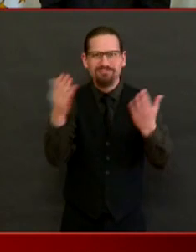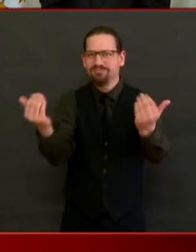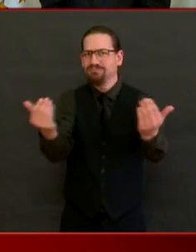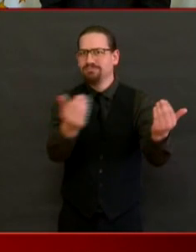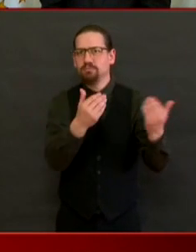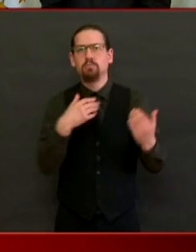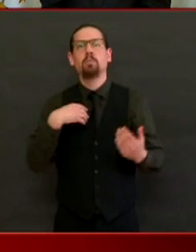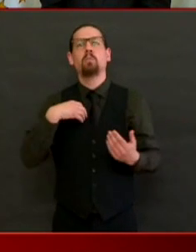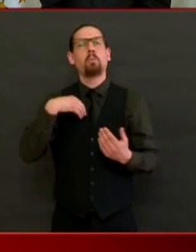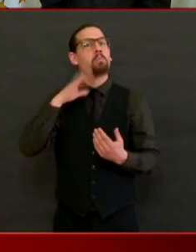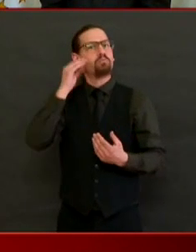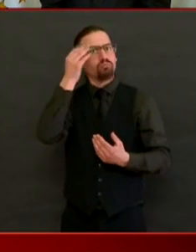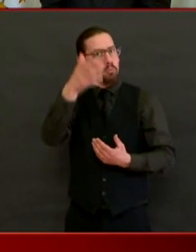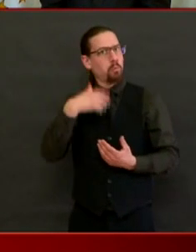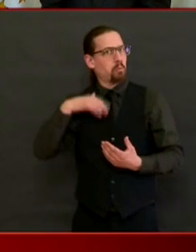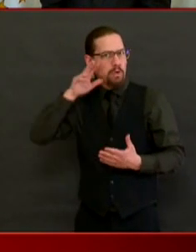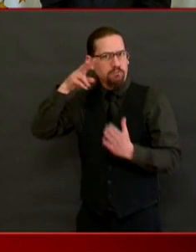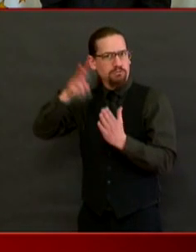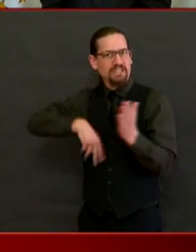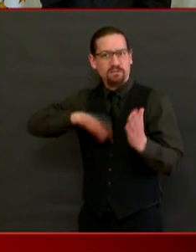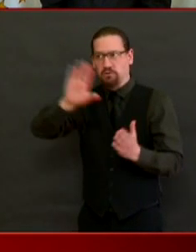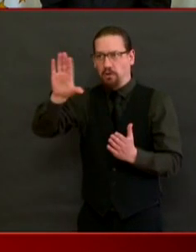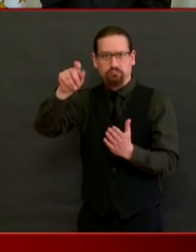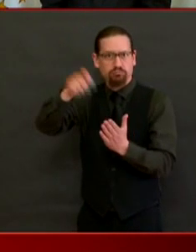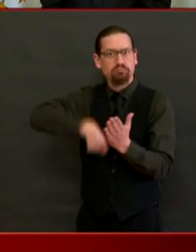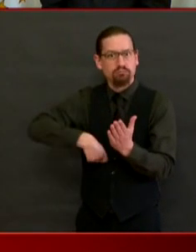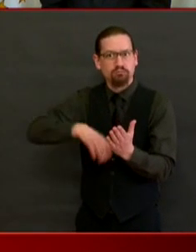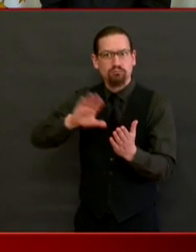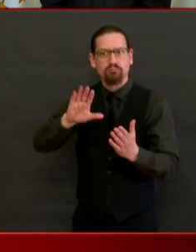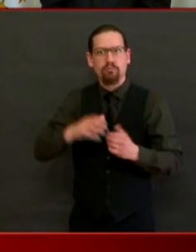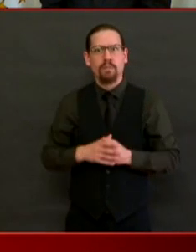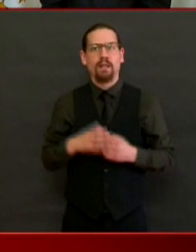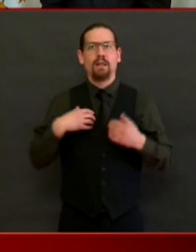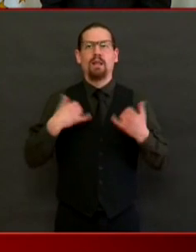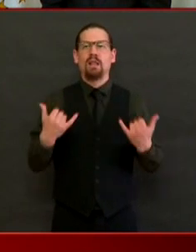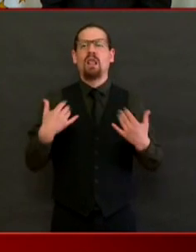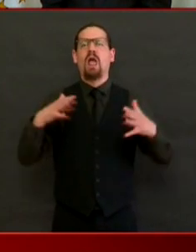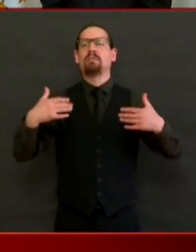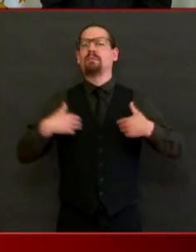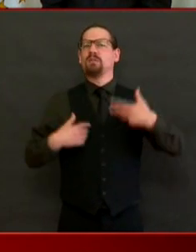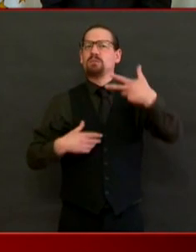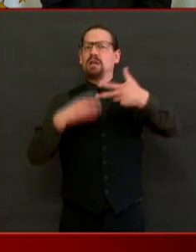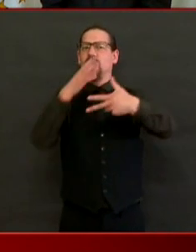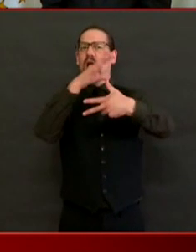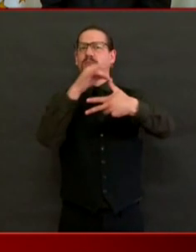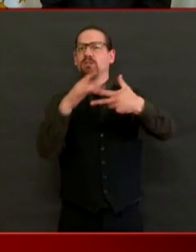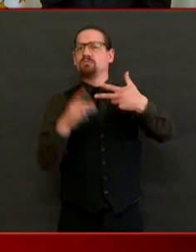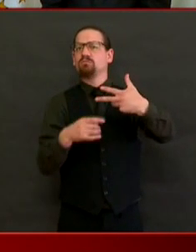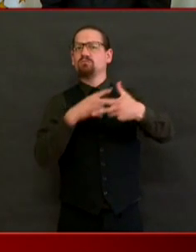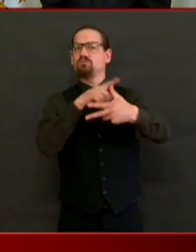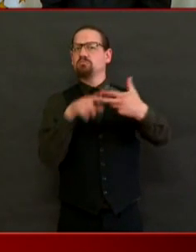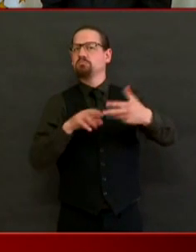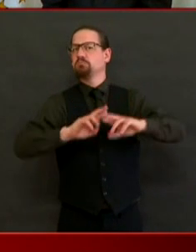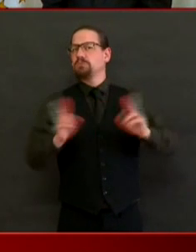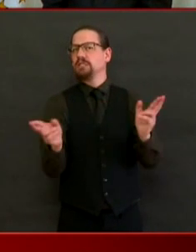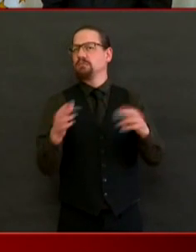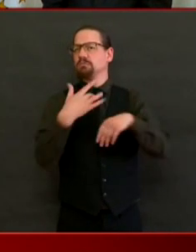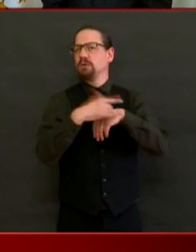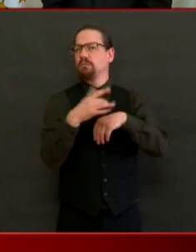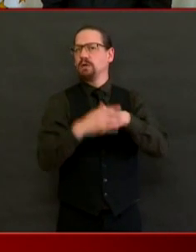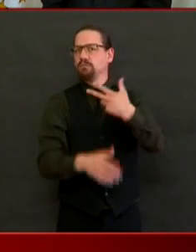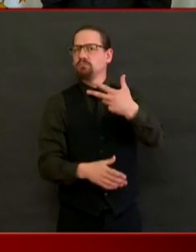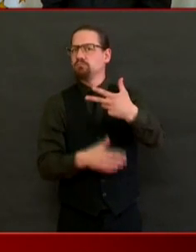there are three new buckets of benefits for exactly that sort of worker. So I just want to make sure everyone knows about that.